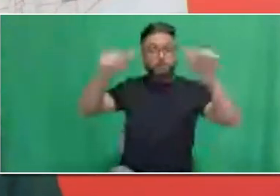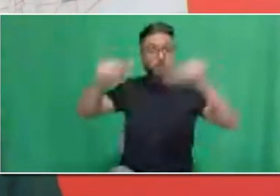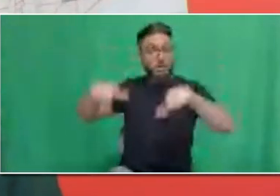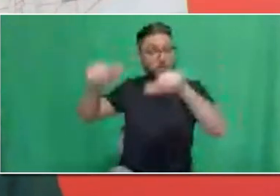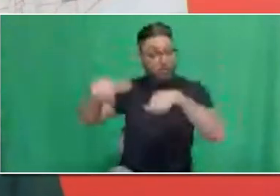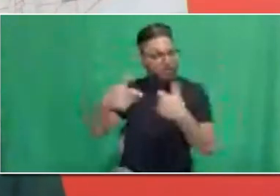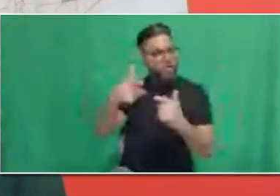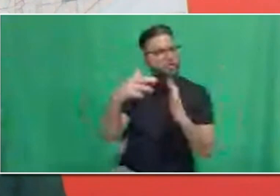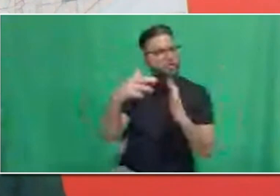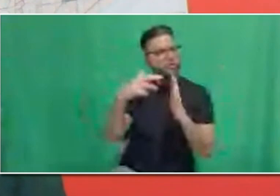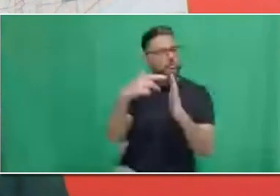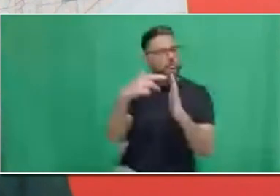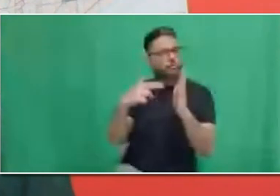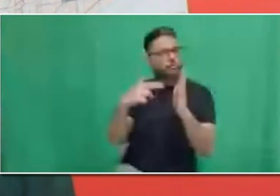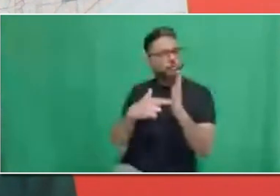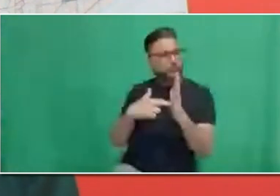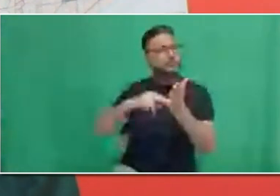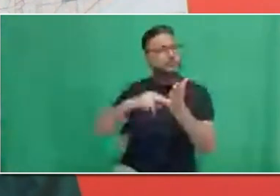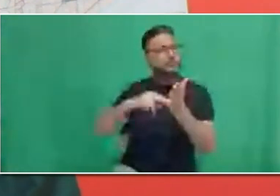Great. Thank you, Marika.